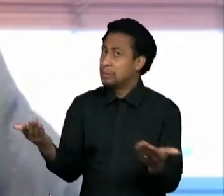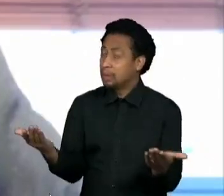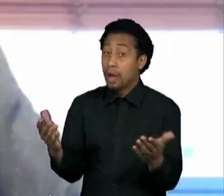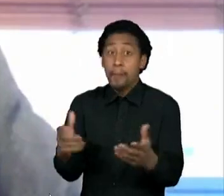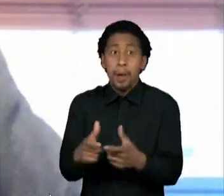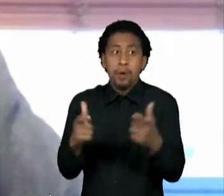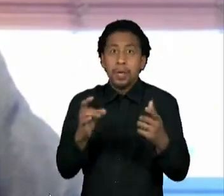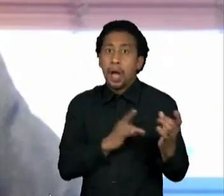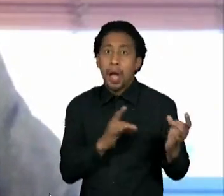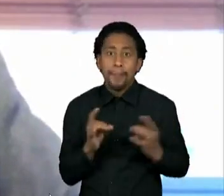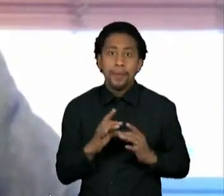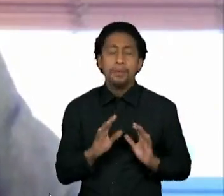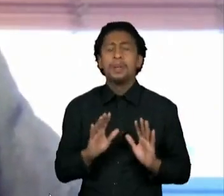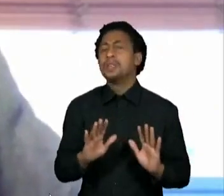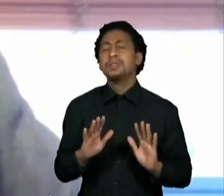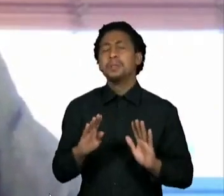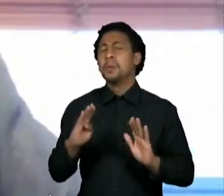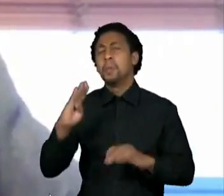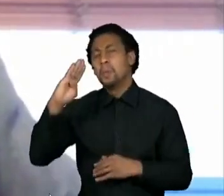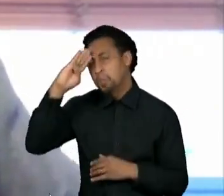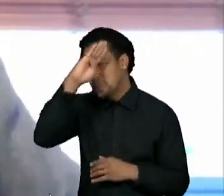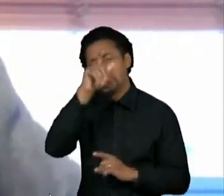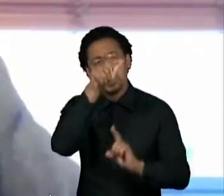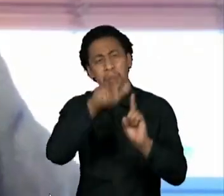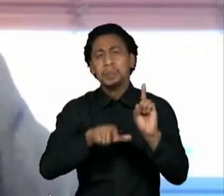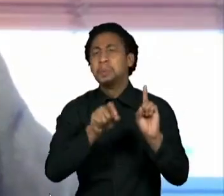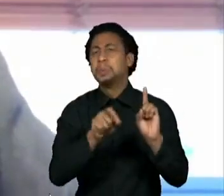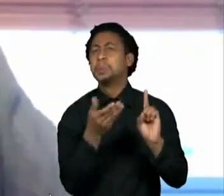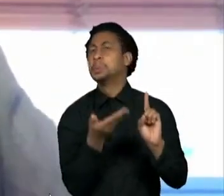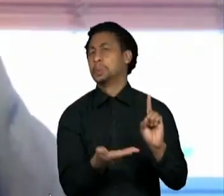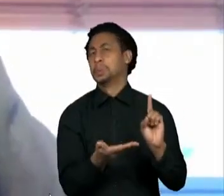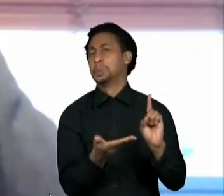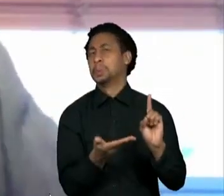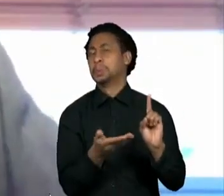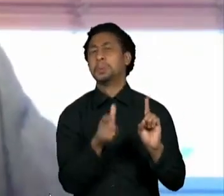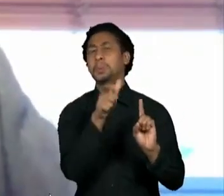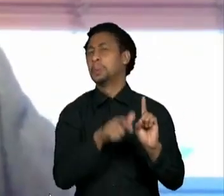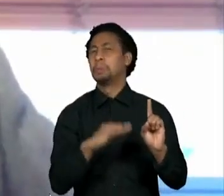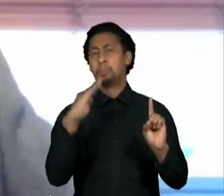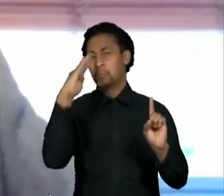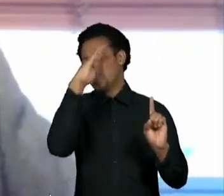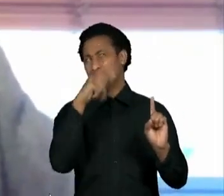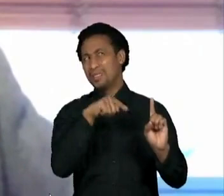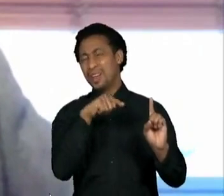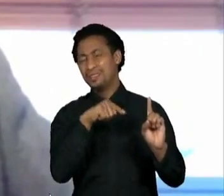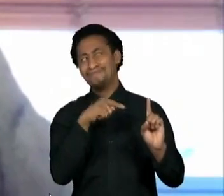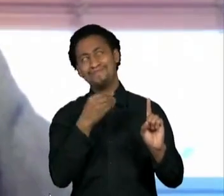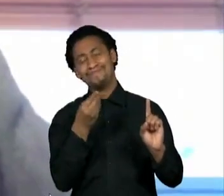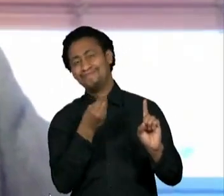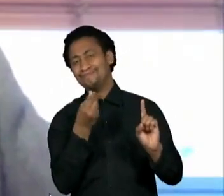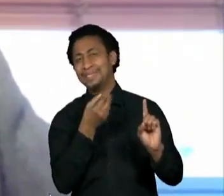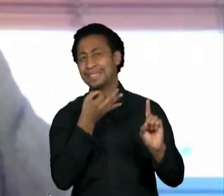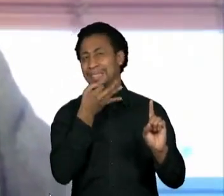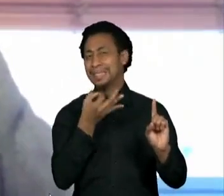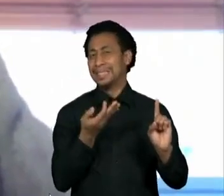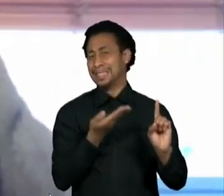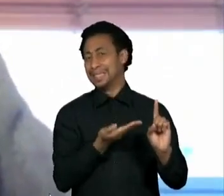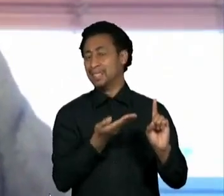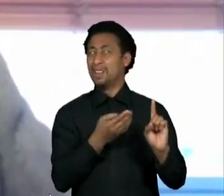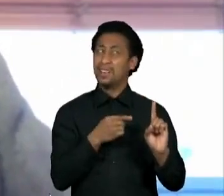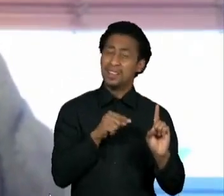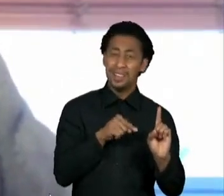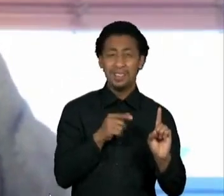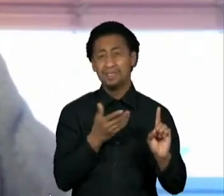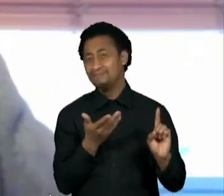as a, uh, as a politician? Um, I think he's a, he's a pretty below